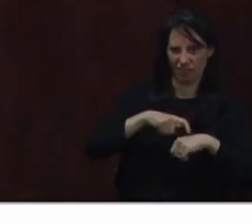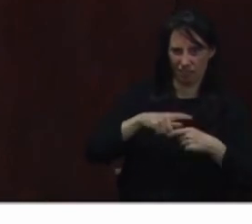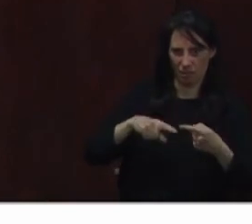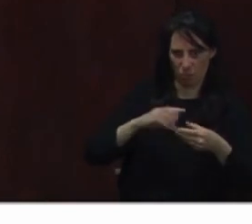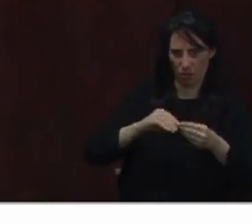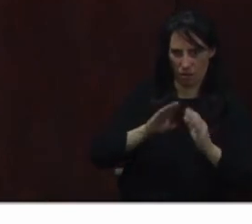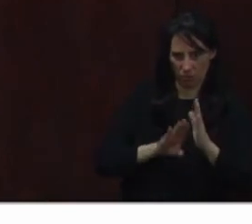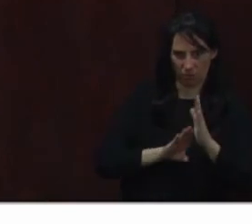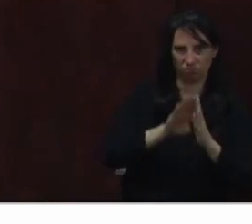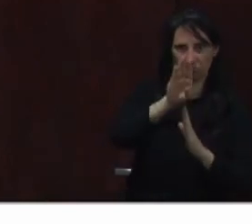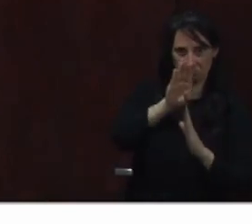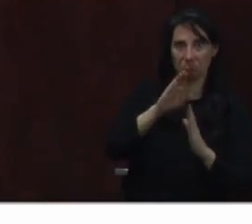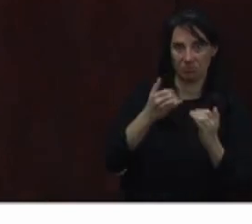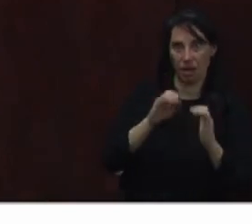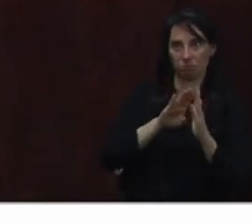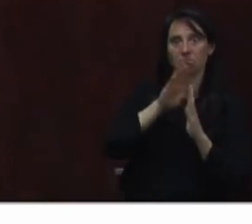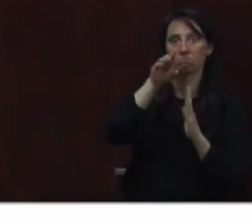sign.